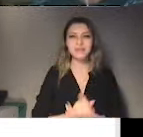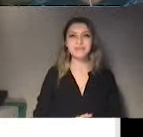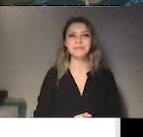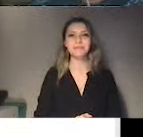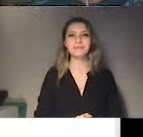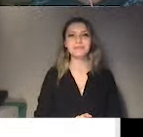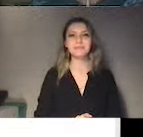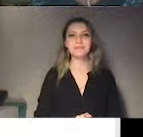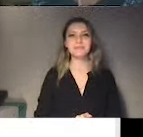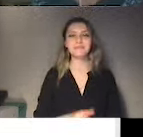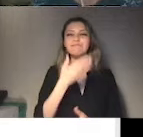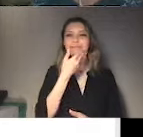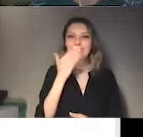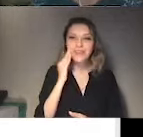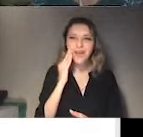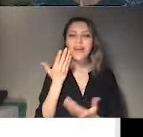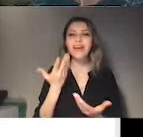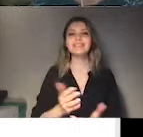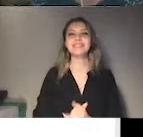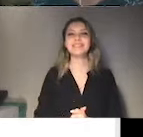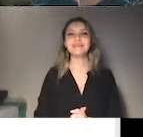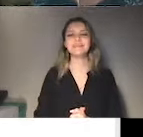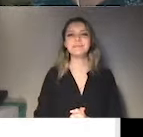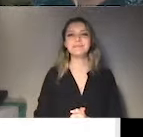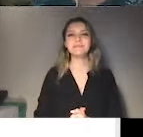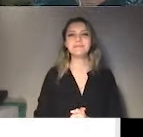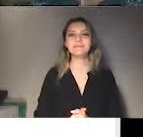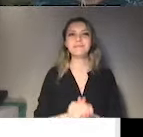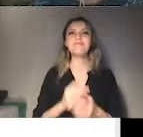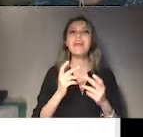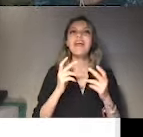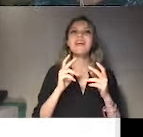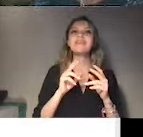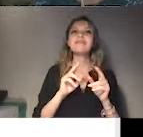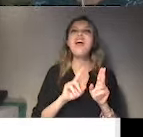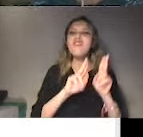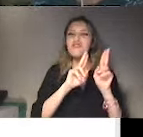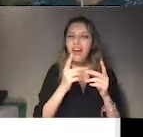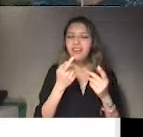Ramazan olduğunu biliyoruz ve iftar vakti olduğunu da biliyoruz.